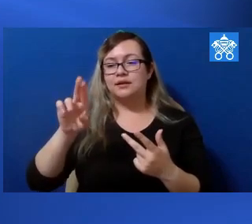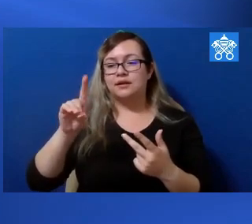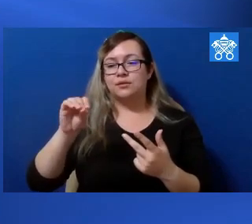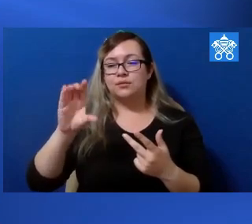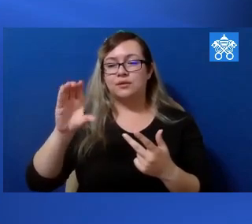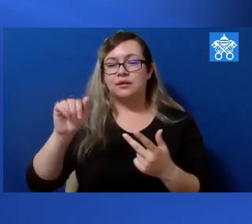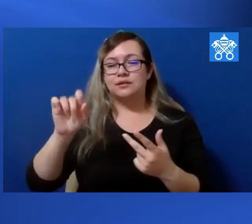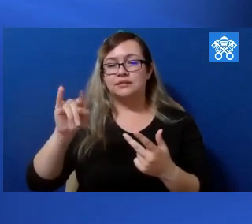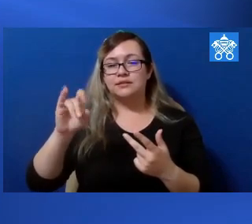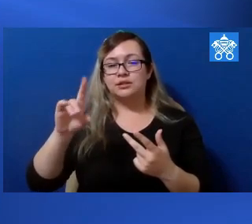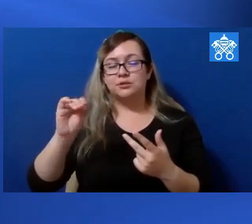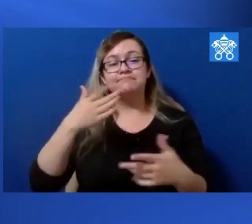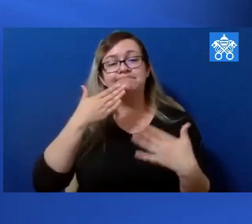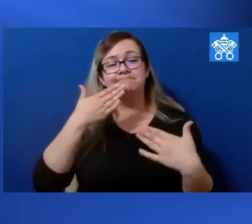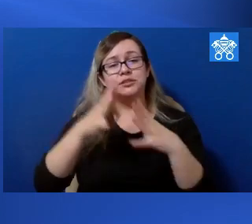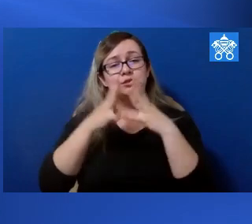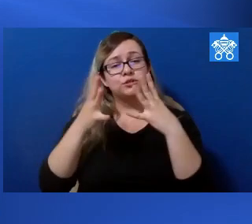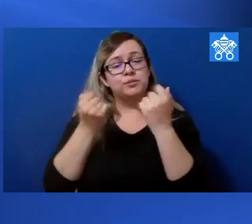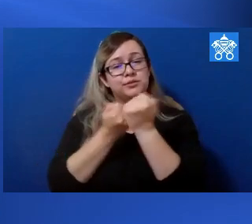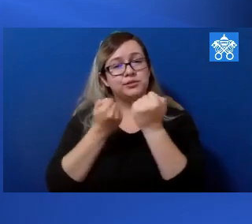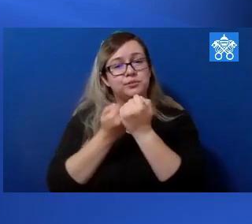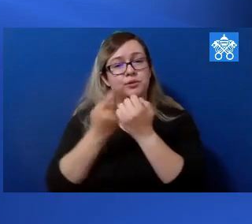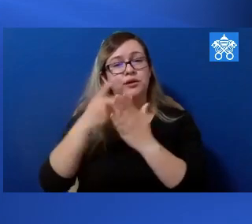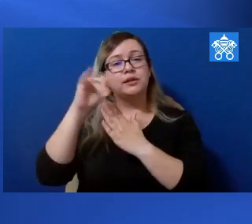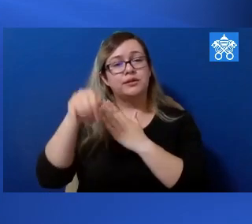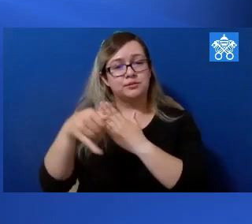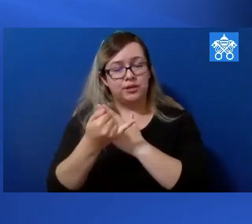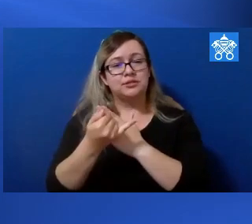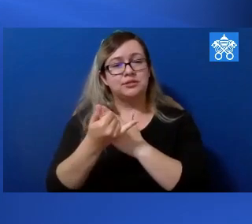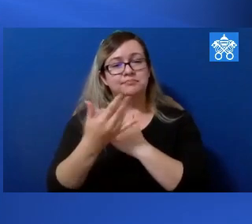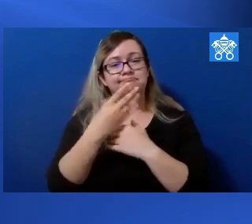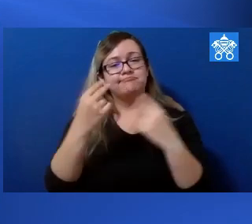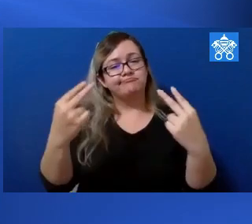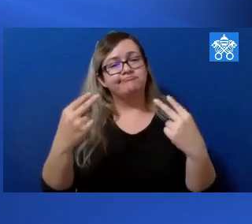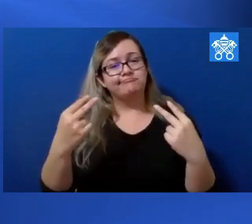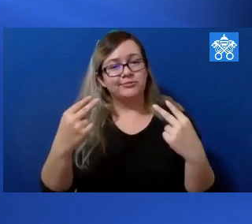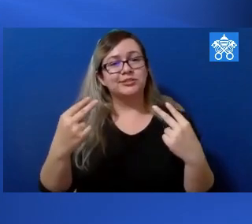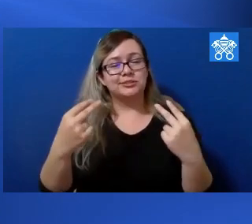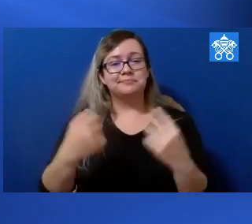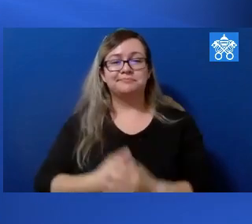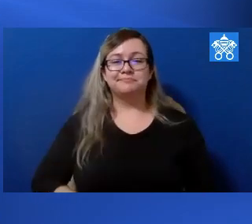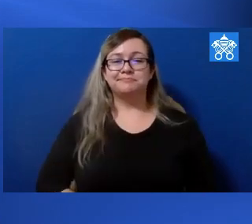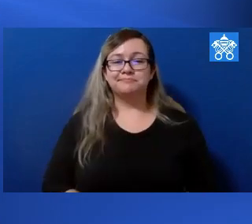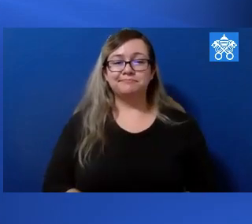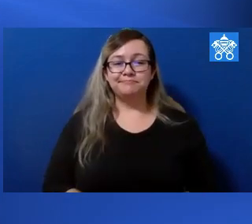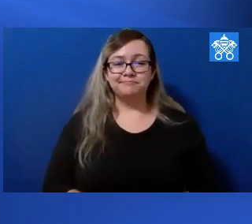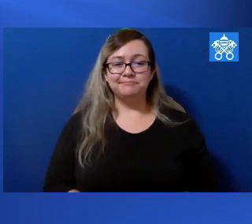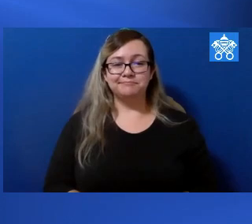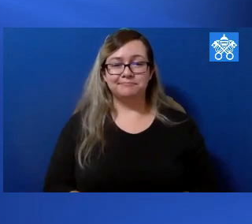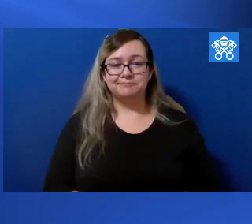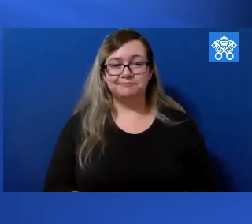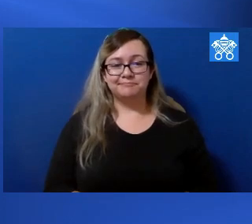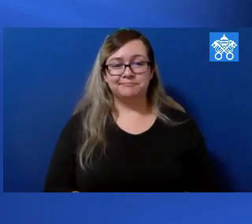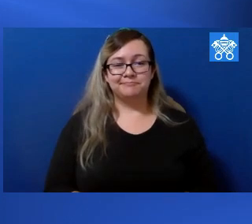Atmar Darshan Television India, and Luminous Radio India. And of course, welcome to all of you joining us on our